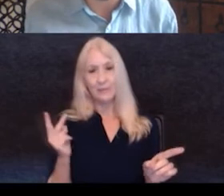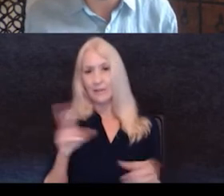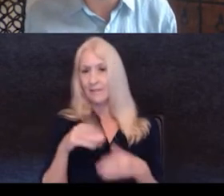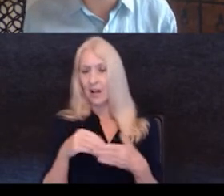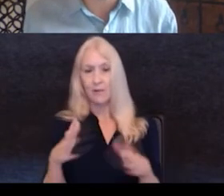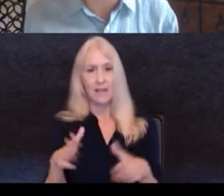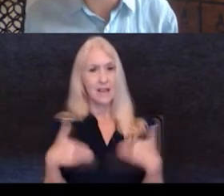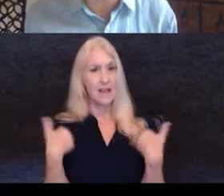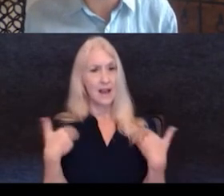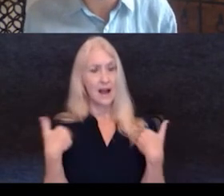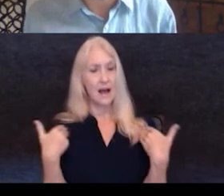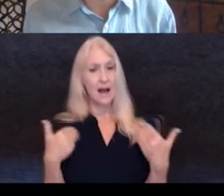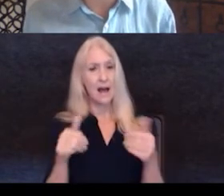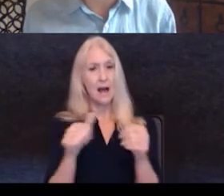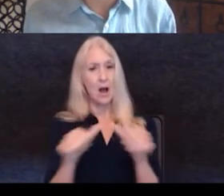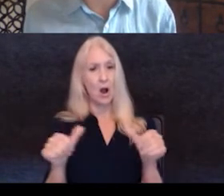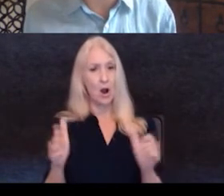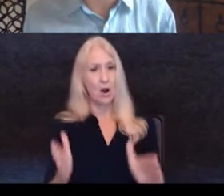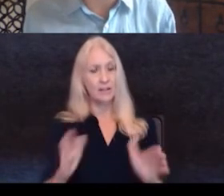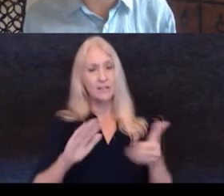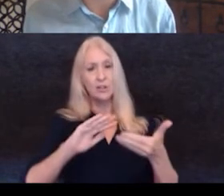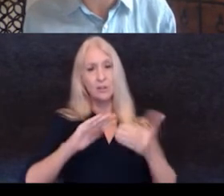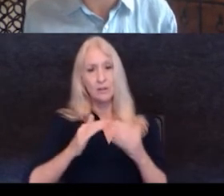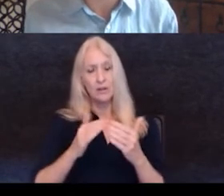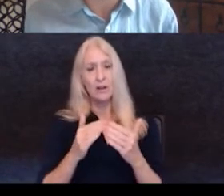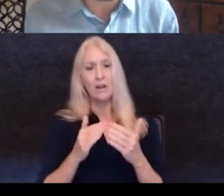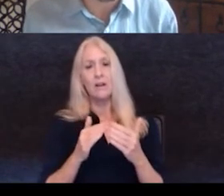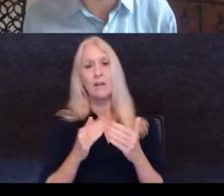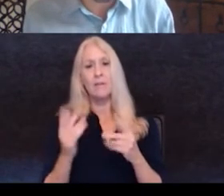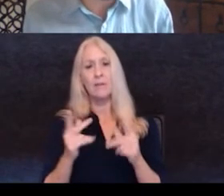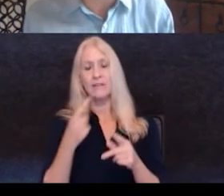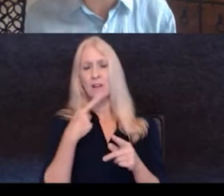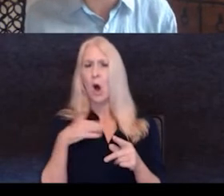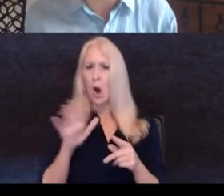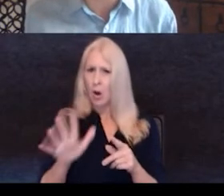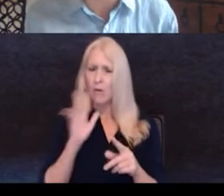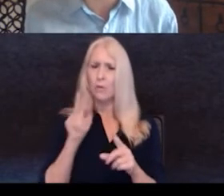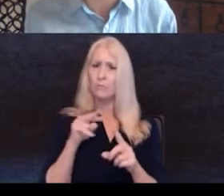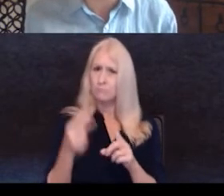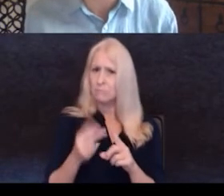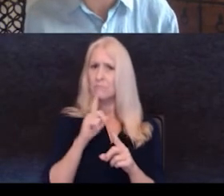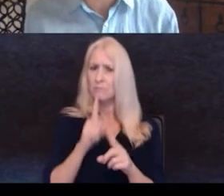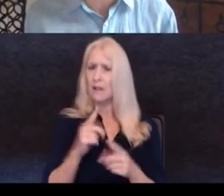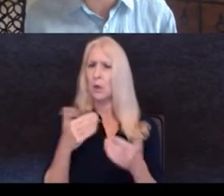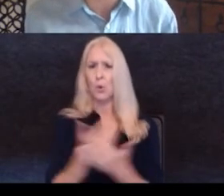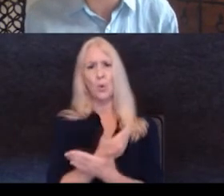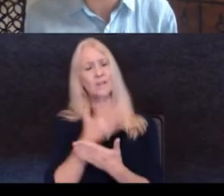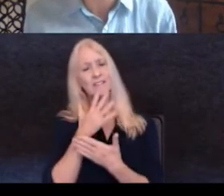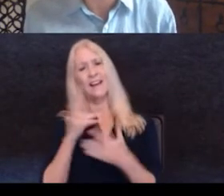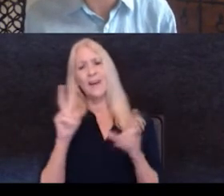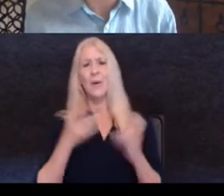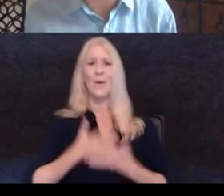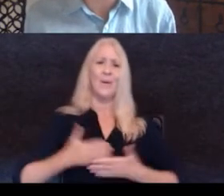um, community, um, we're always being told people, oh, your, your point of view is so refreshing. It's so, it's like a brush of the fresh